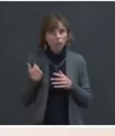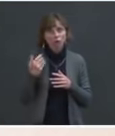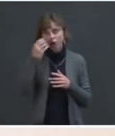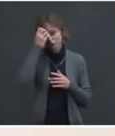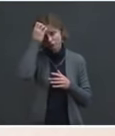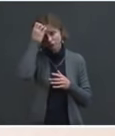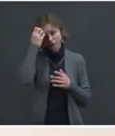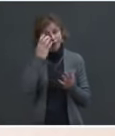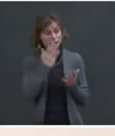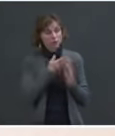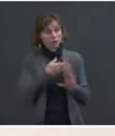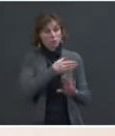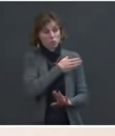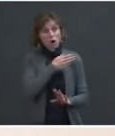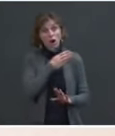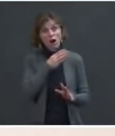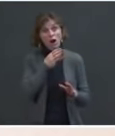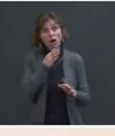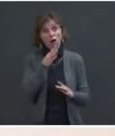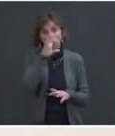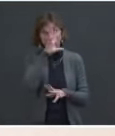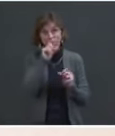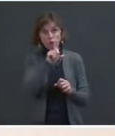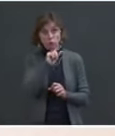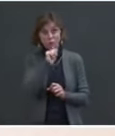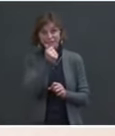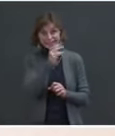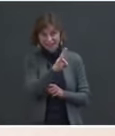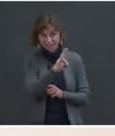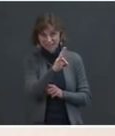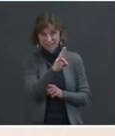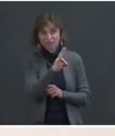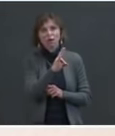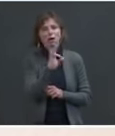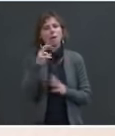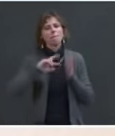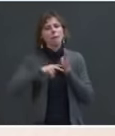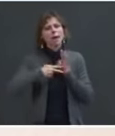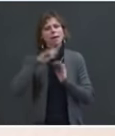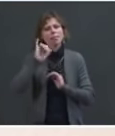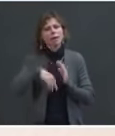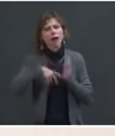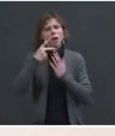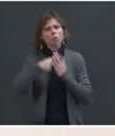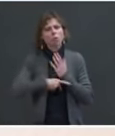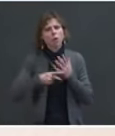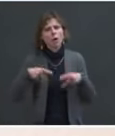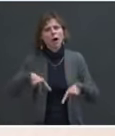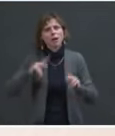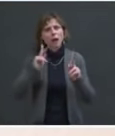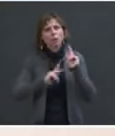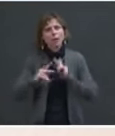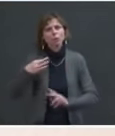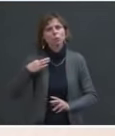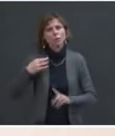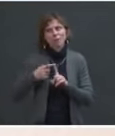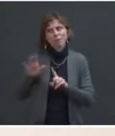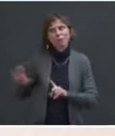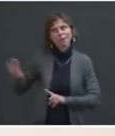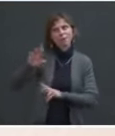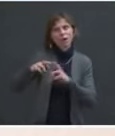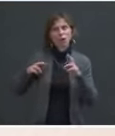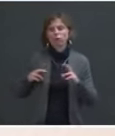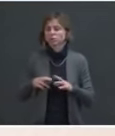2017. And that meant that that program, which would have allowed for people to apply from the region, we had to